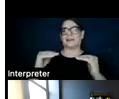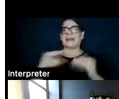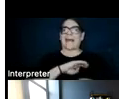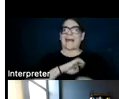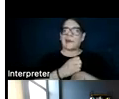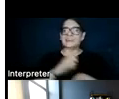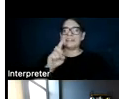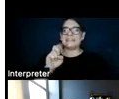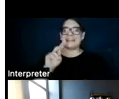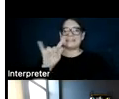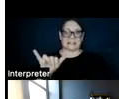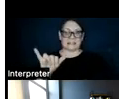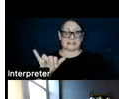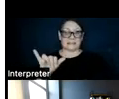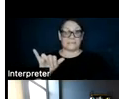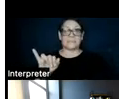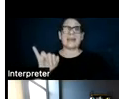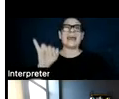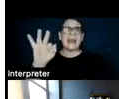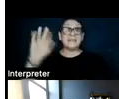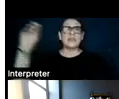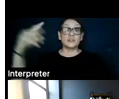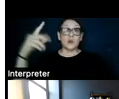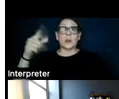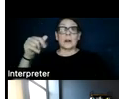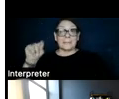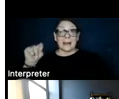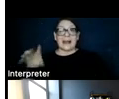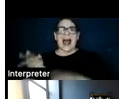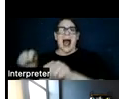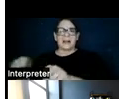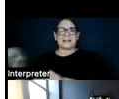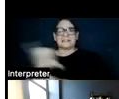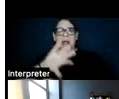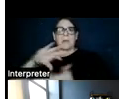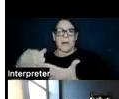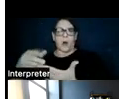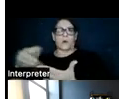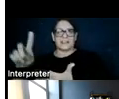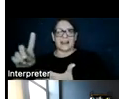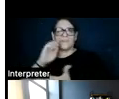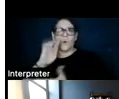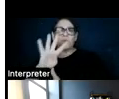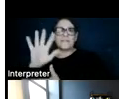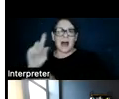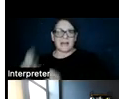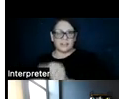if the solar power plant would occupy that same parcel of land for 45 years.